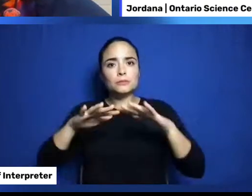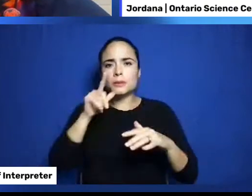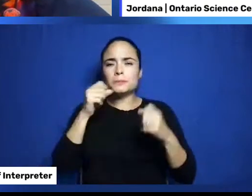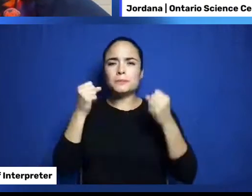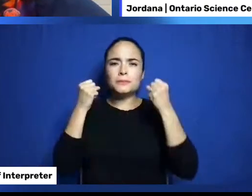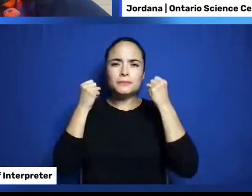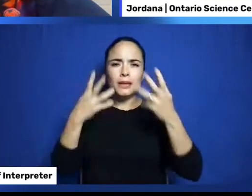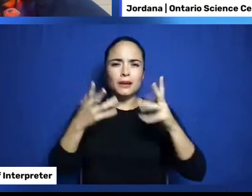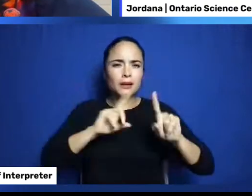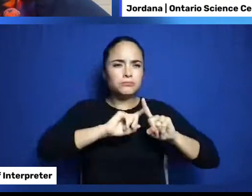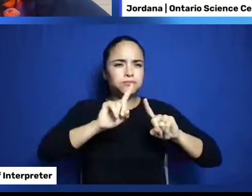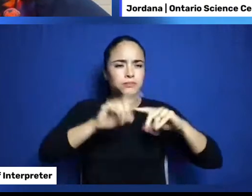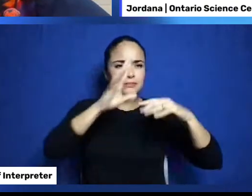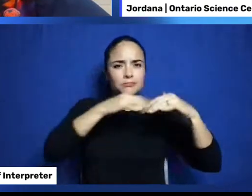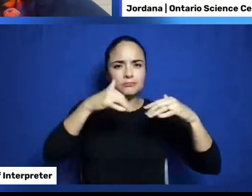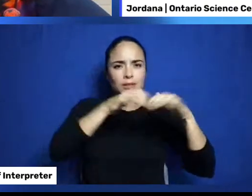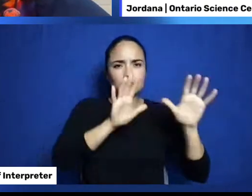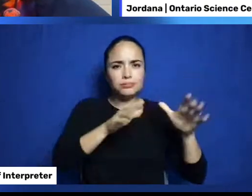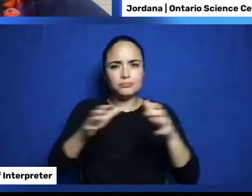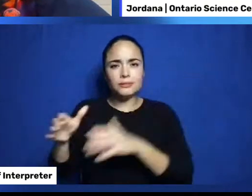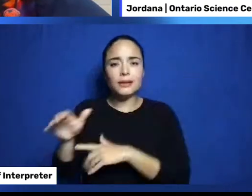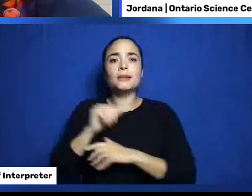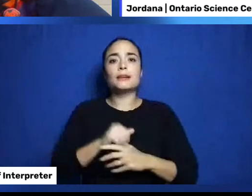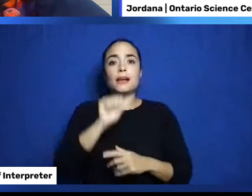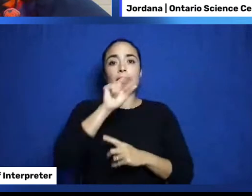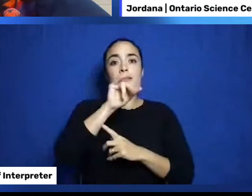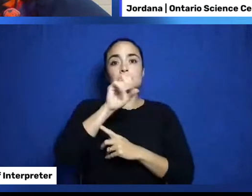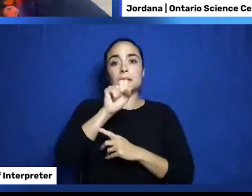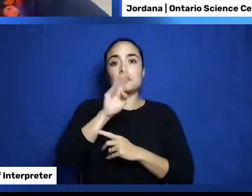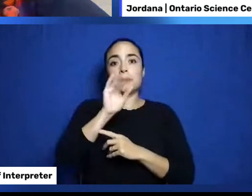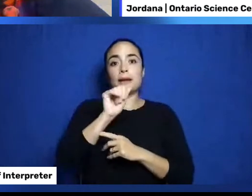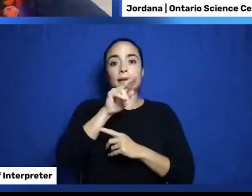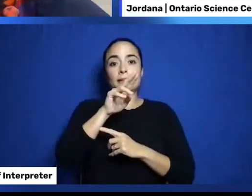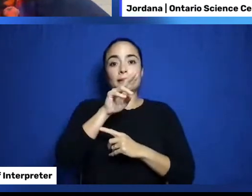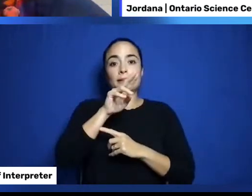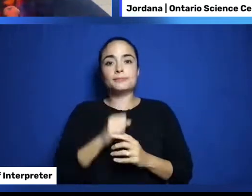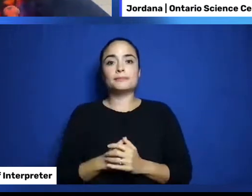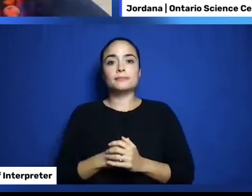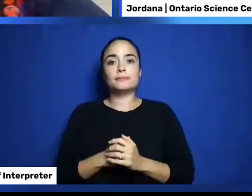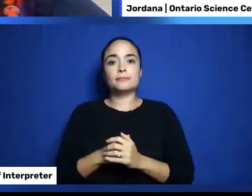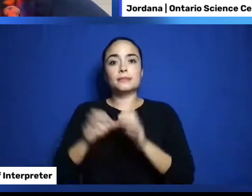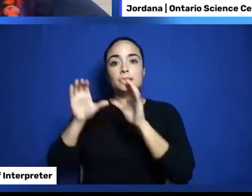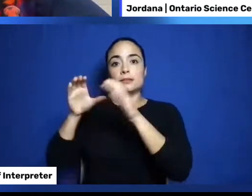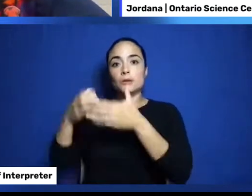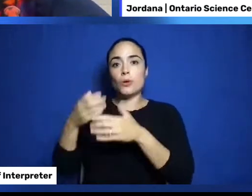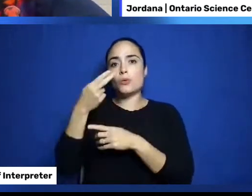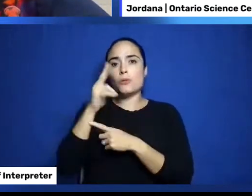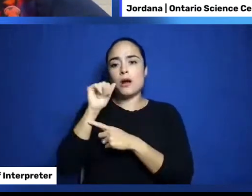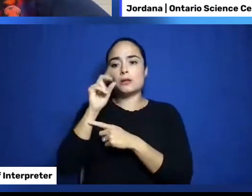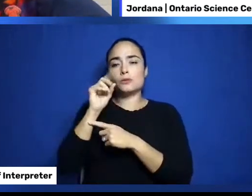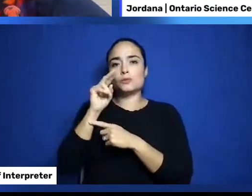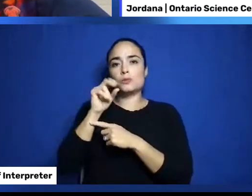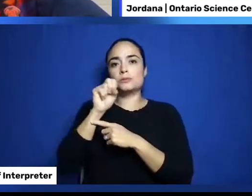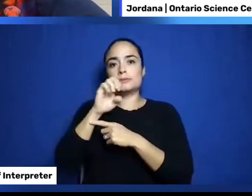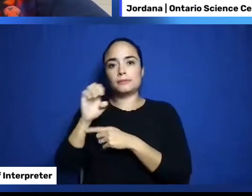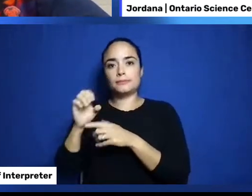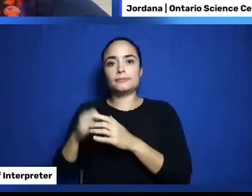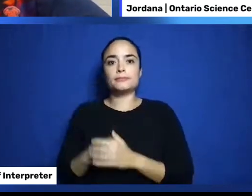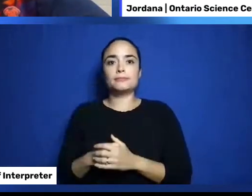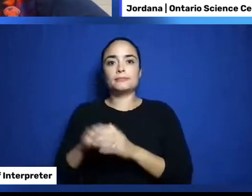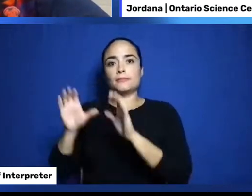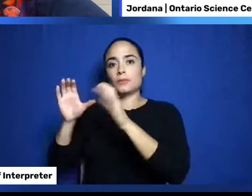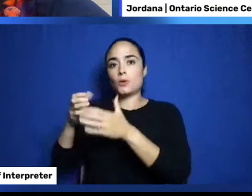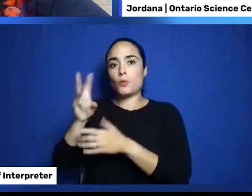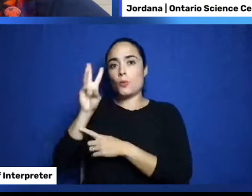the Anishinaabeg Nation, the Haudenosaunee Confederacy, the Wendat peoples, and the Mississaugas of the Credit First